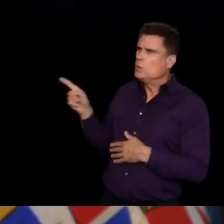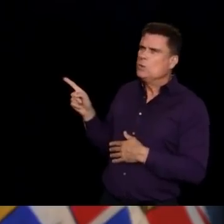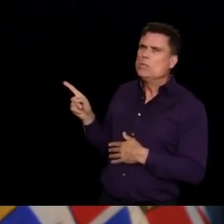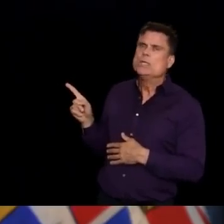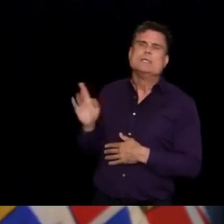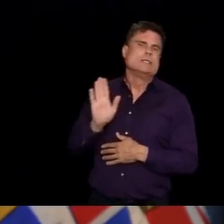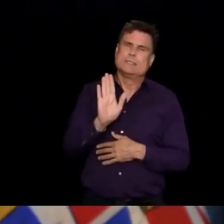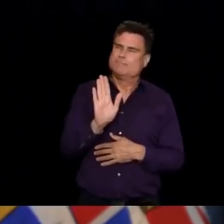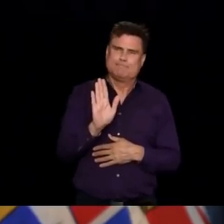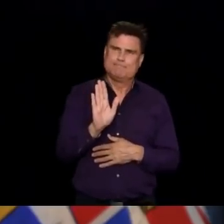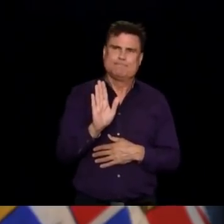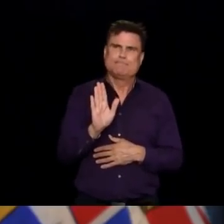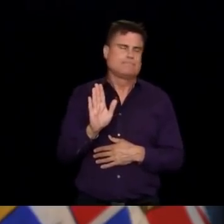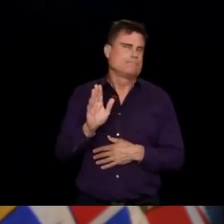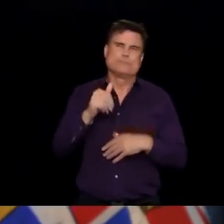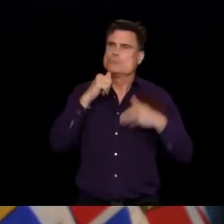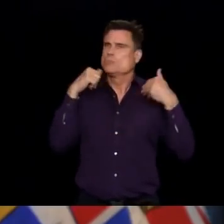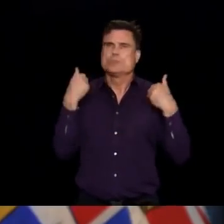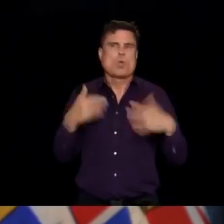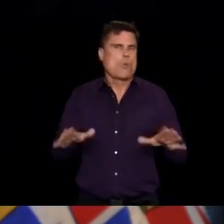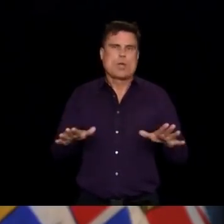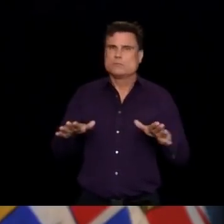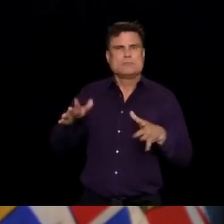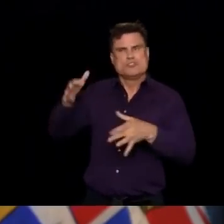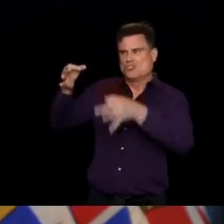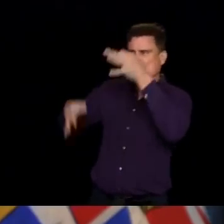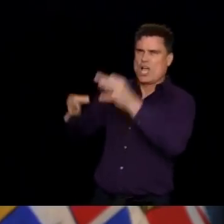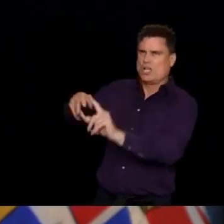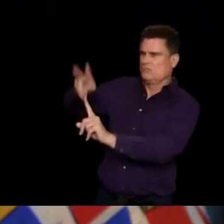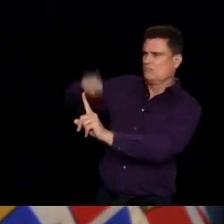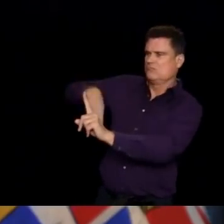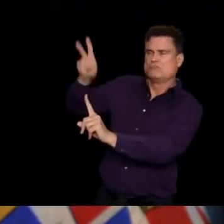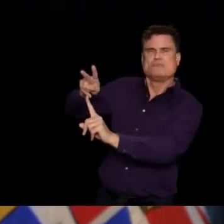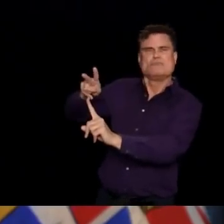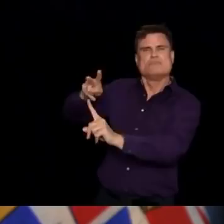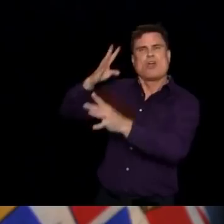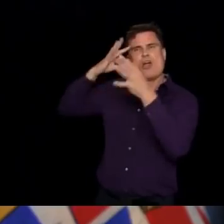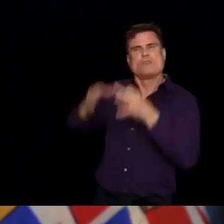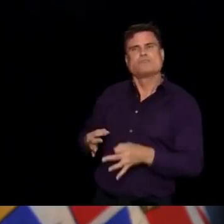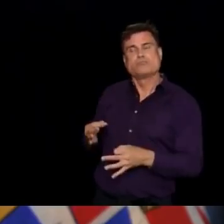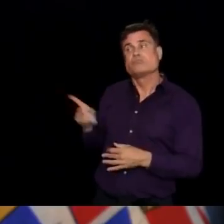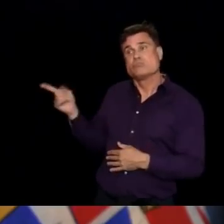people to COVID-19? Have any of these cases been linked to those specific allegations?